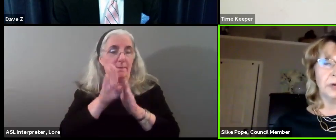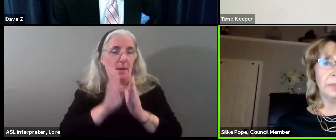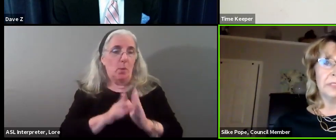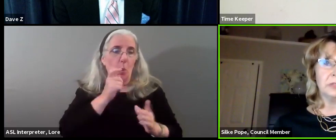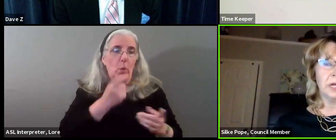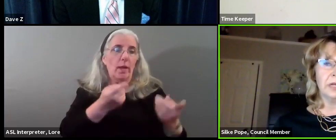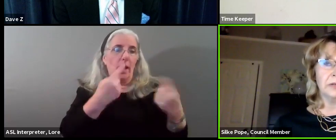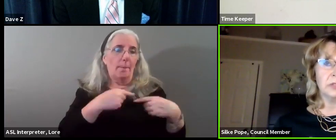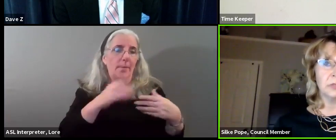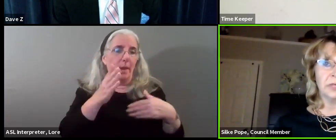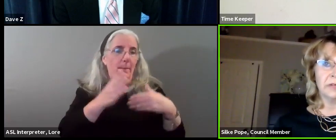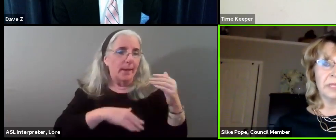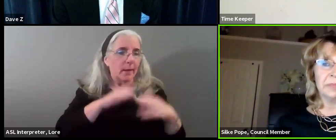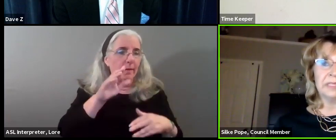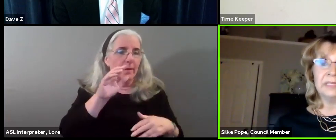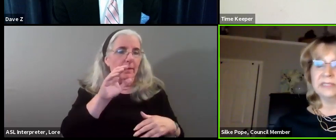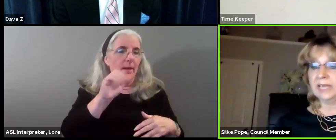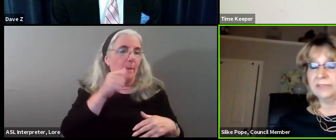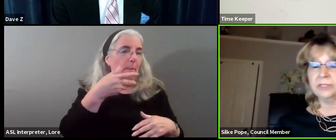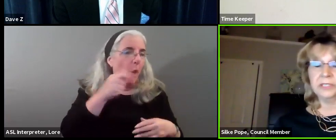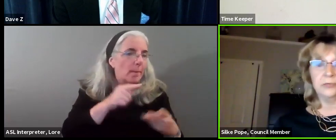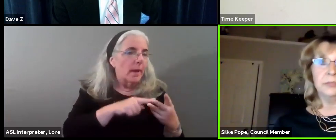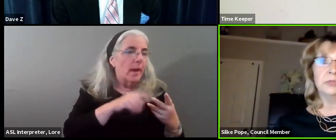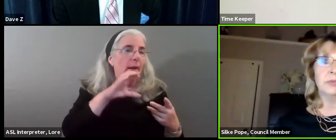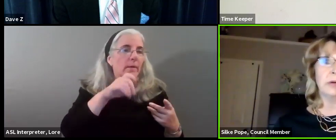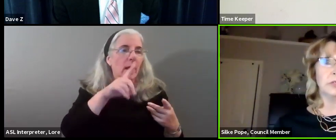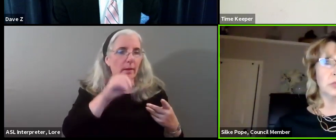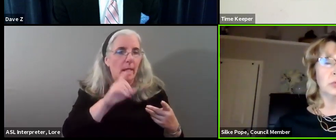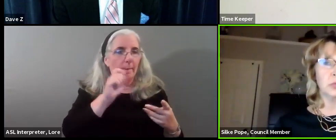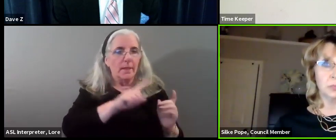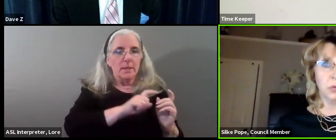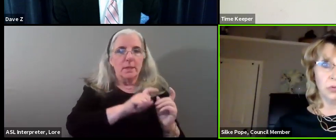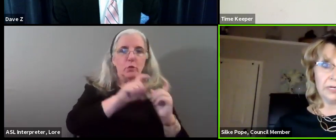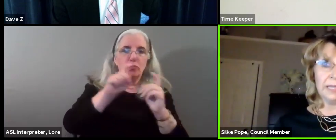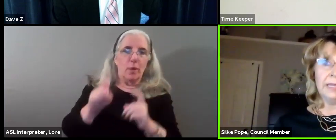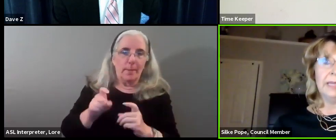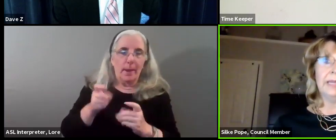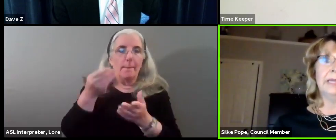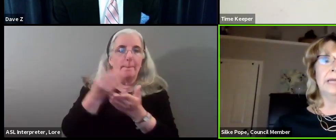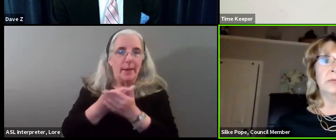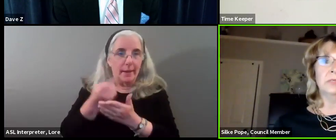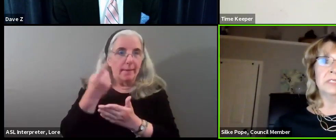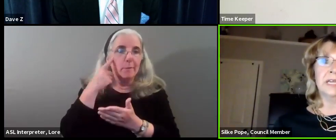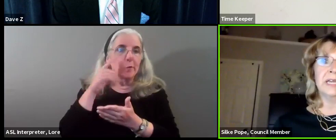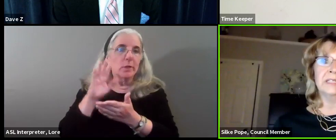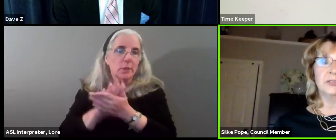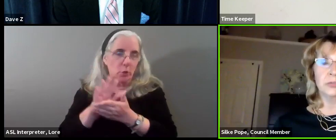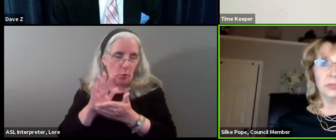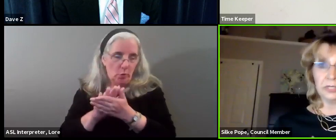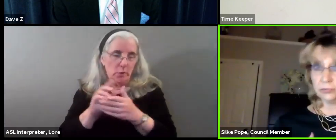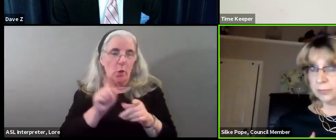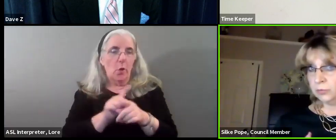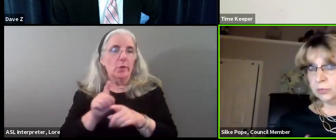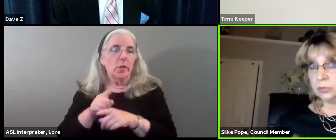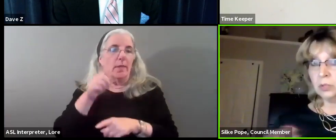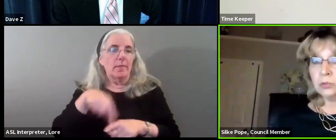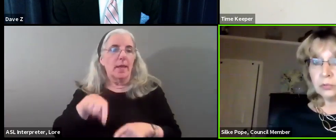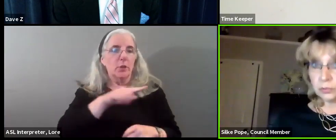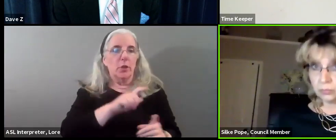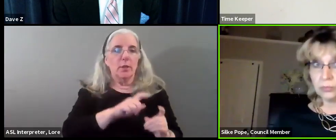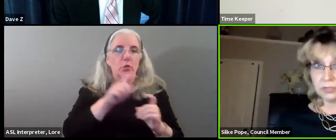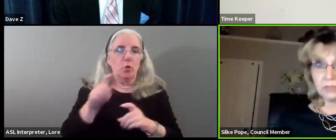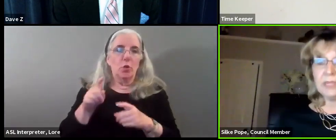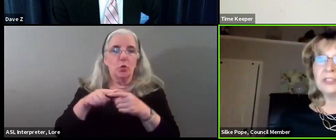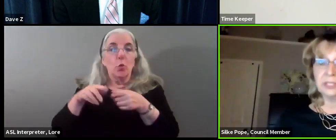and build apartments or condos or whatever it may be that they have to contribute to our schools more. And I would say they should contribute to the